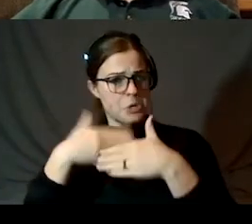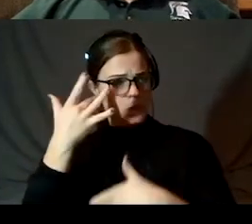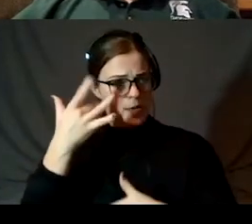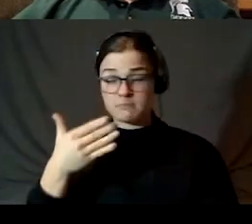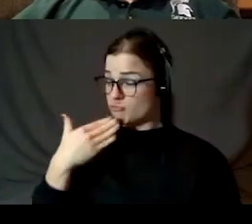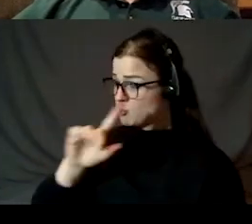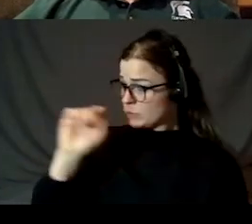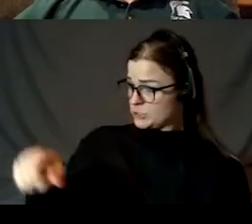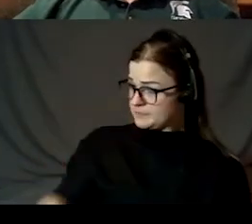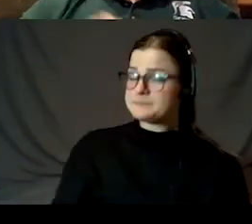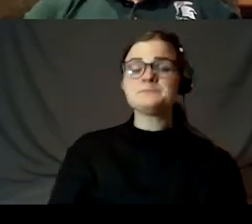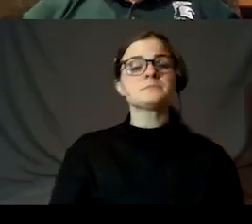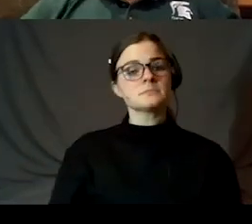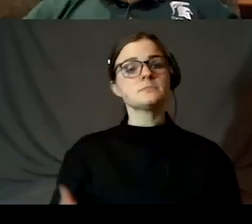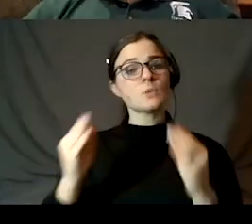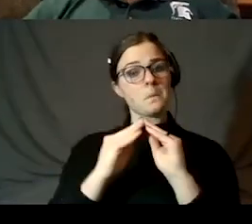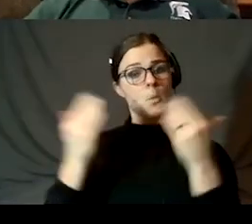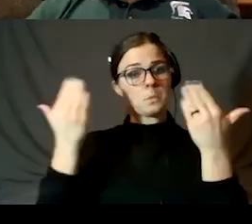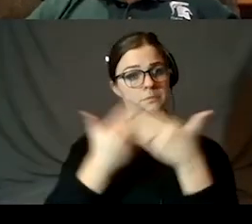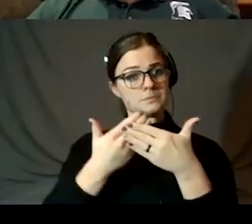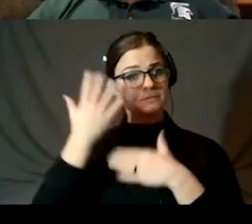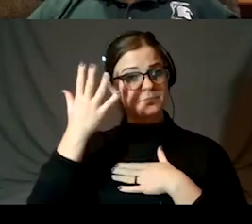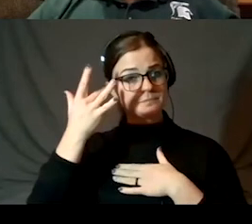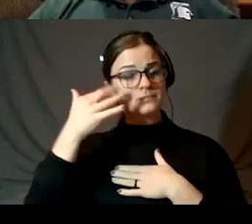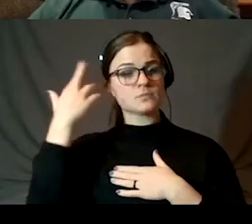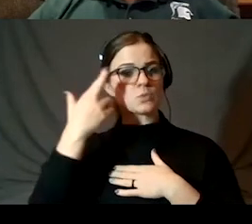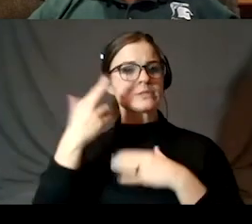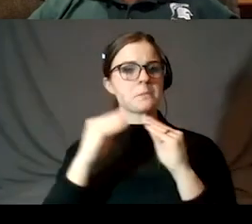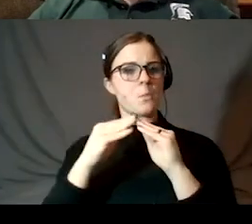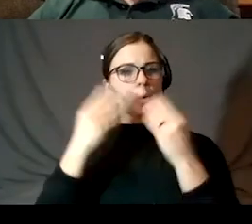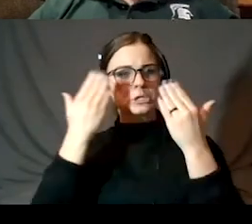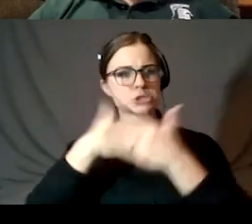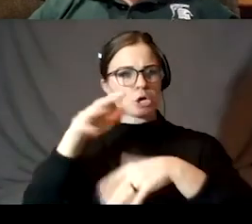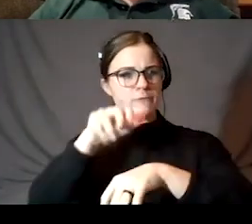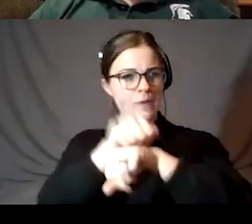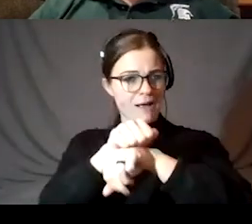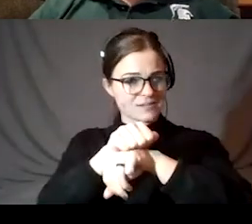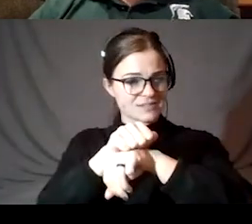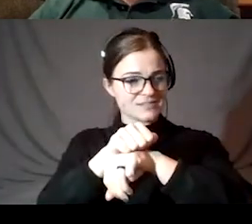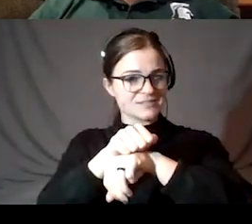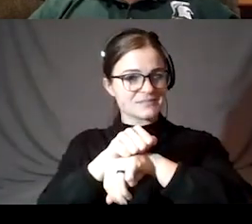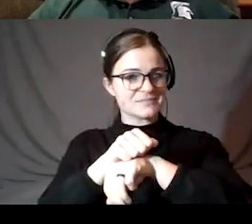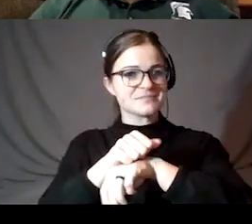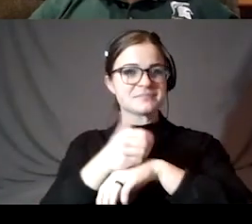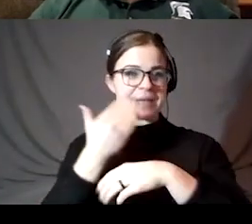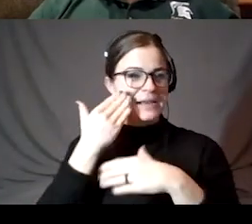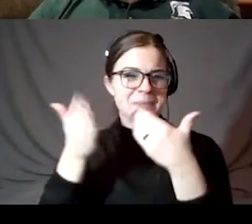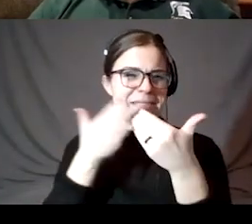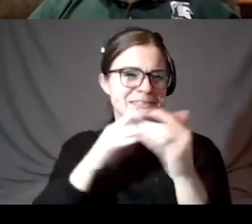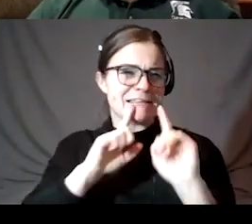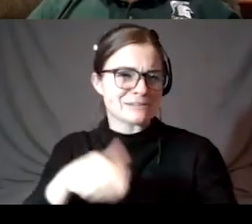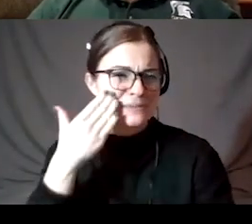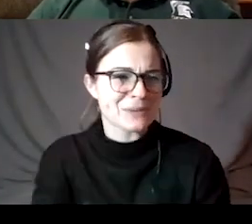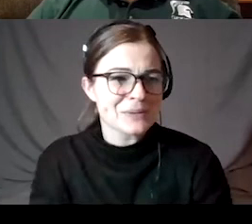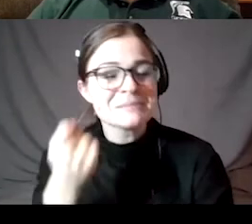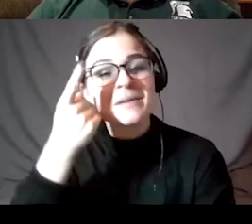The seas are darker because they're made of a darker rock. It sounds like a kind of a cop-out. But the highlands